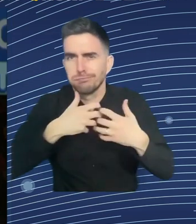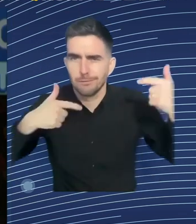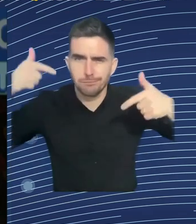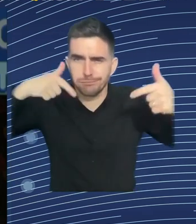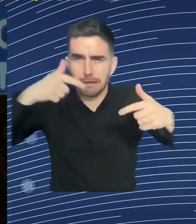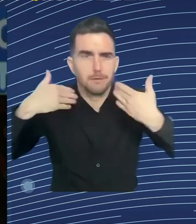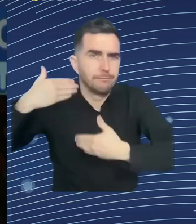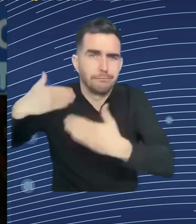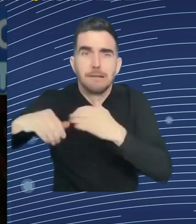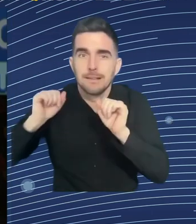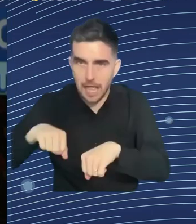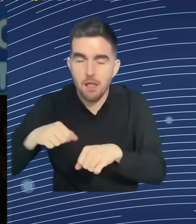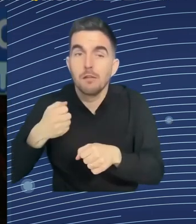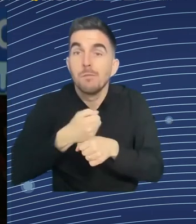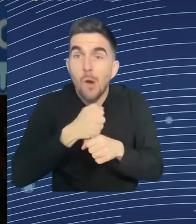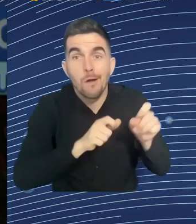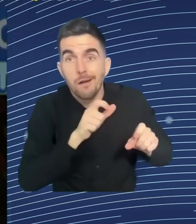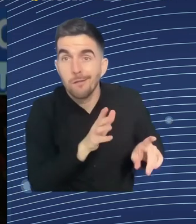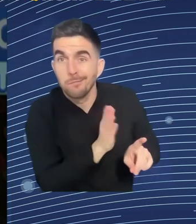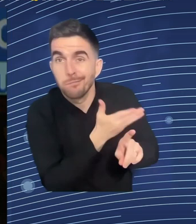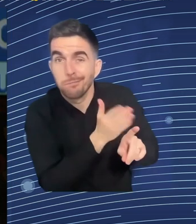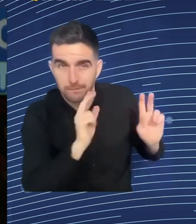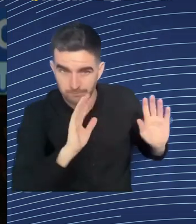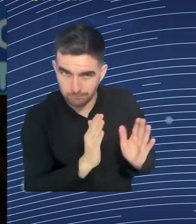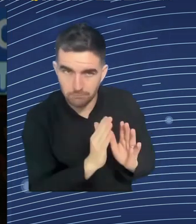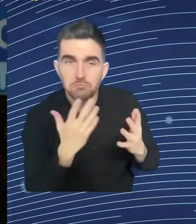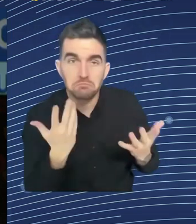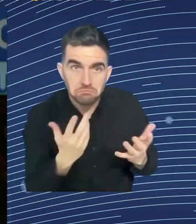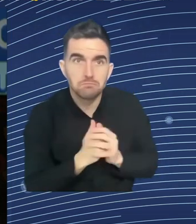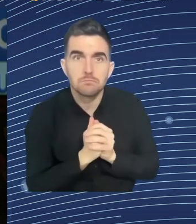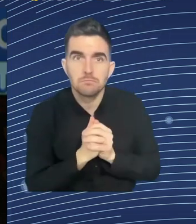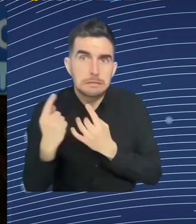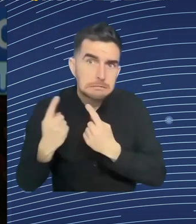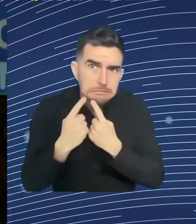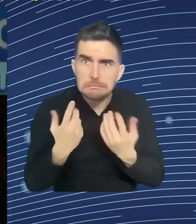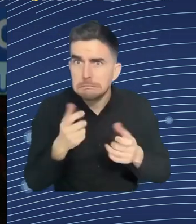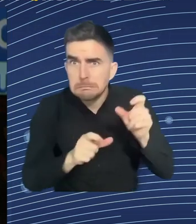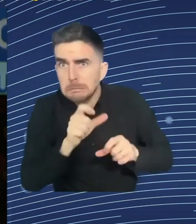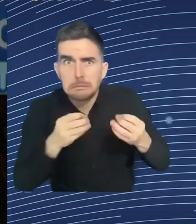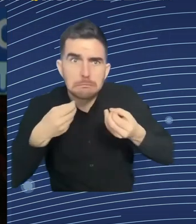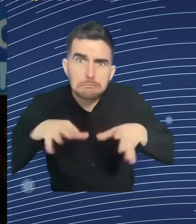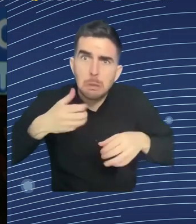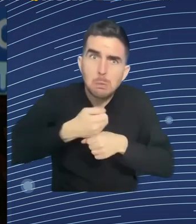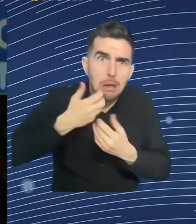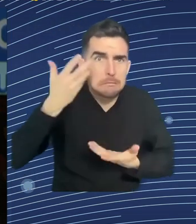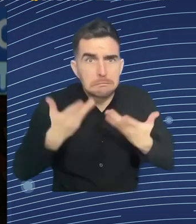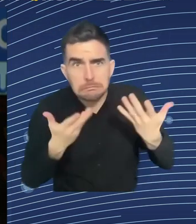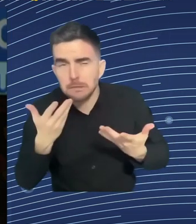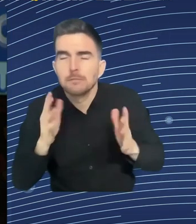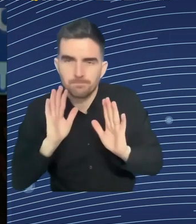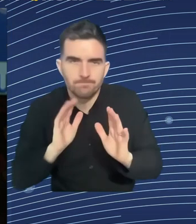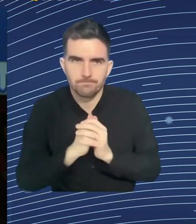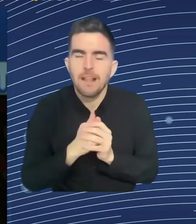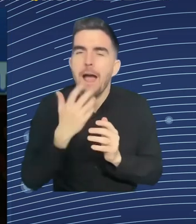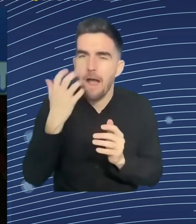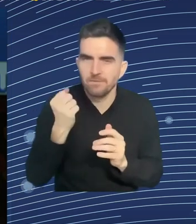And we know a lot more about what happened to labor with computers because